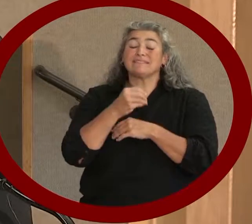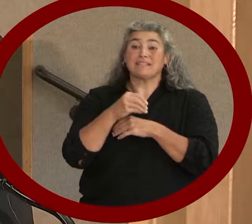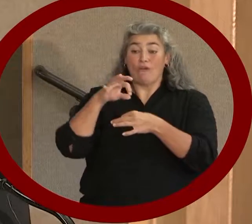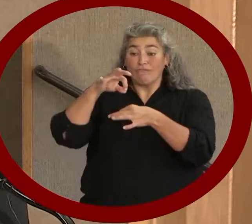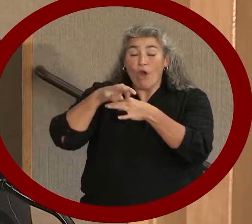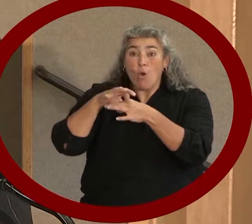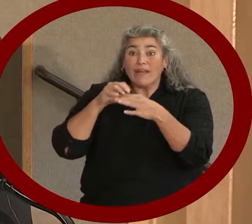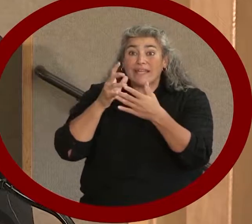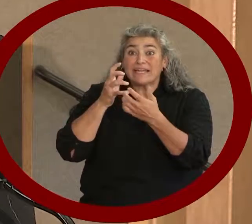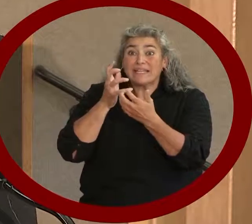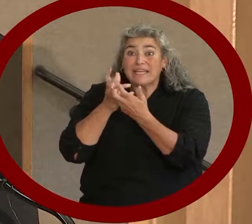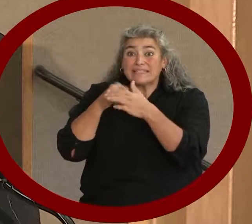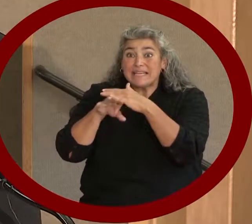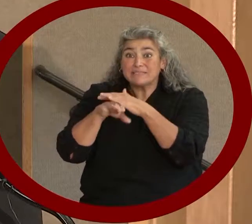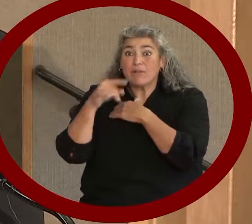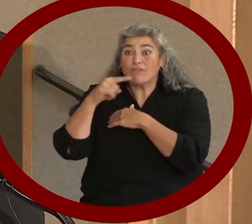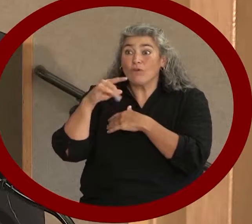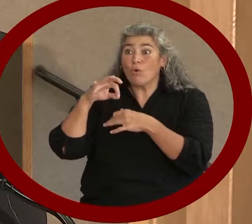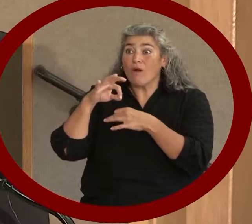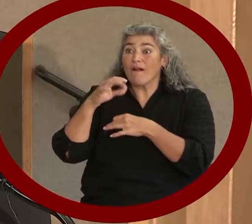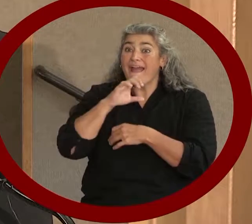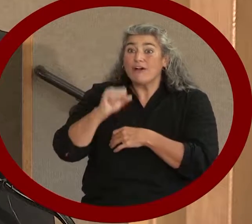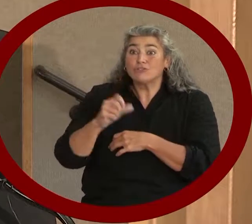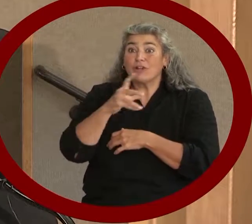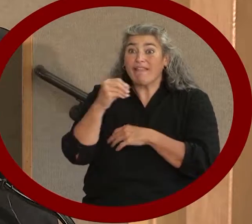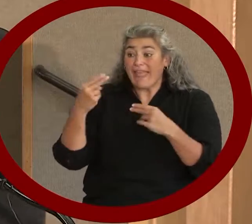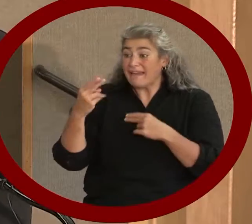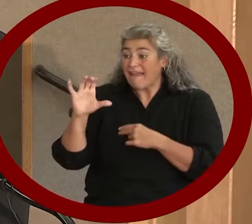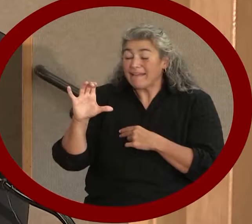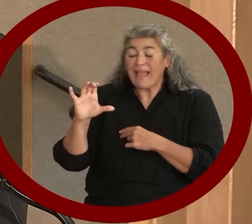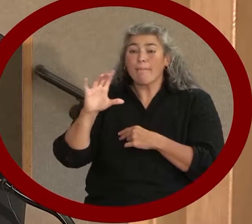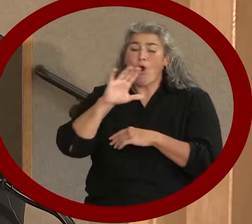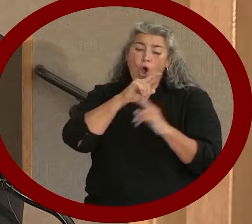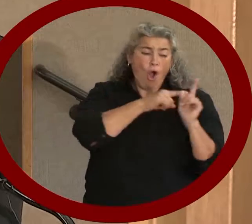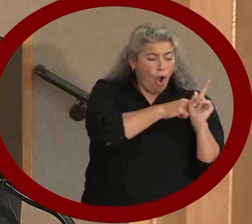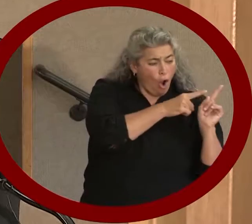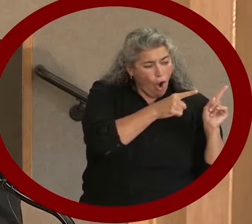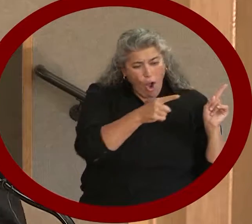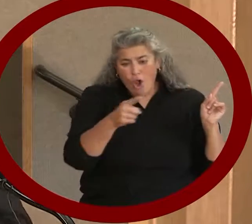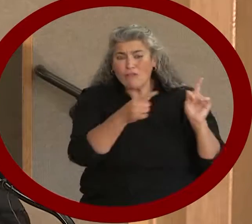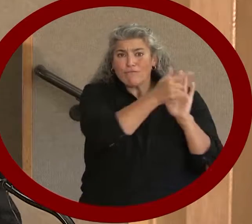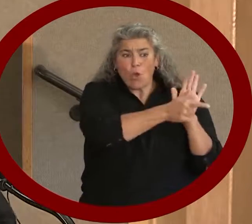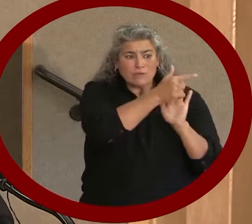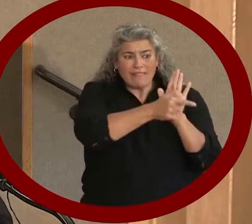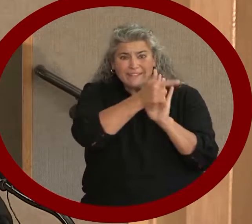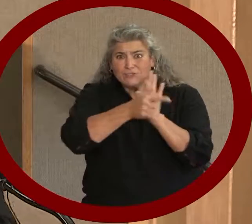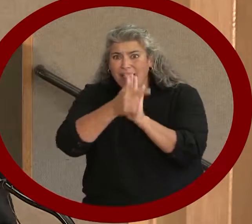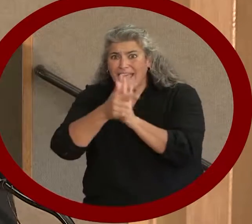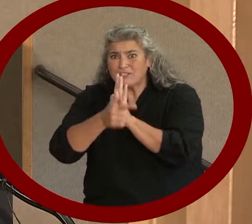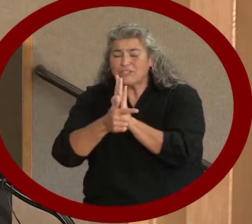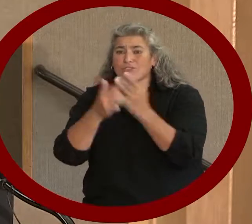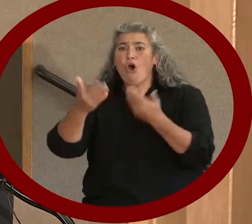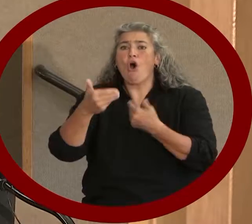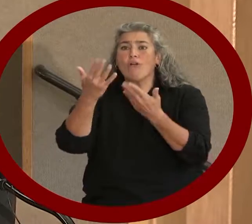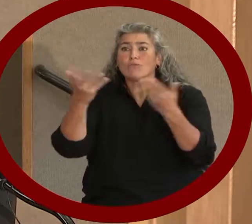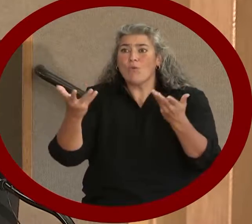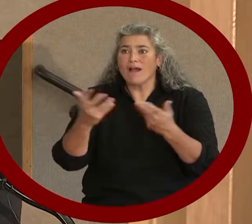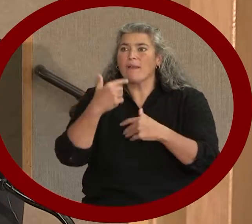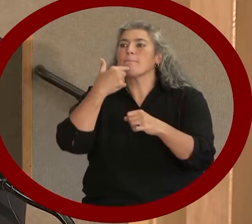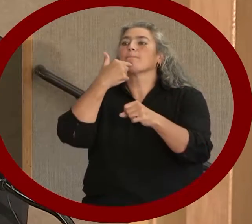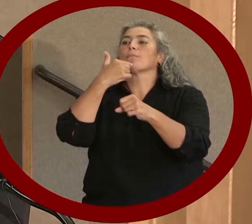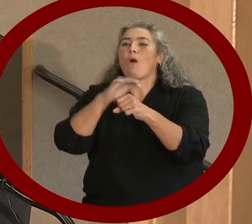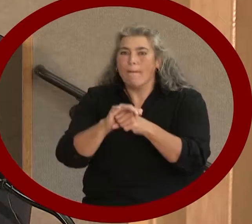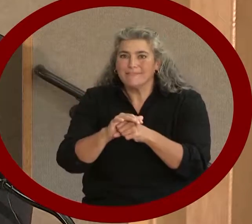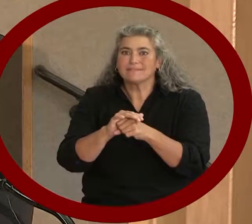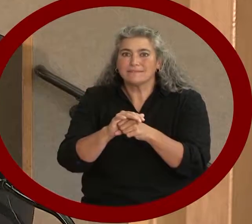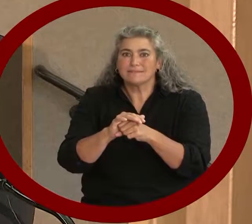for Elderly and Handicapped Act. All these offer a promise, just as the ADA does. But there